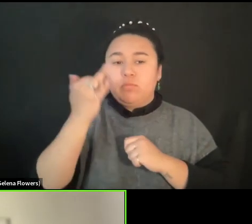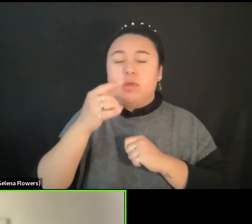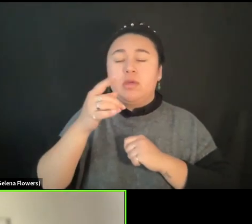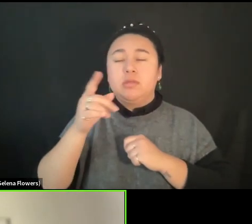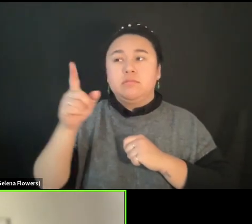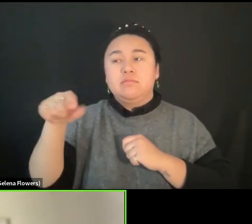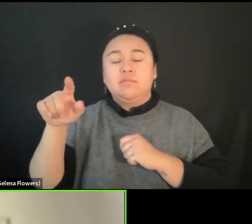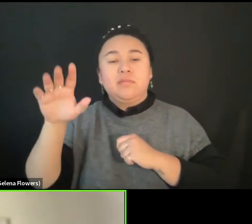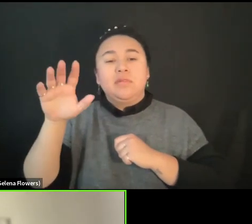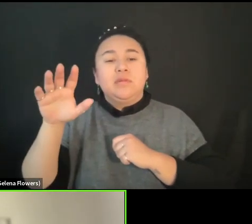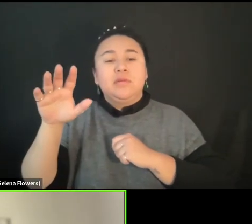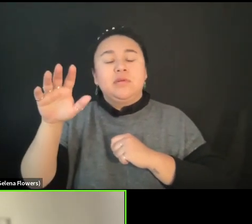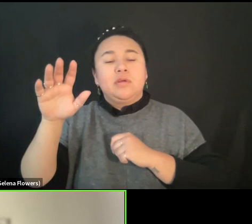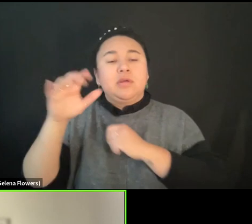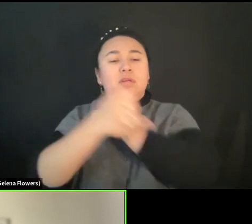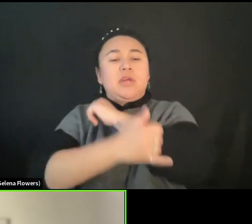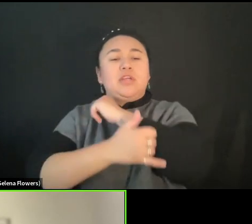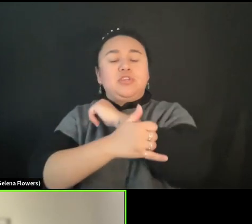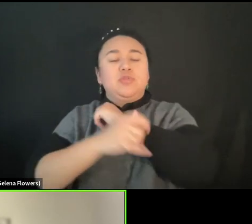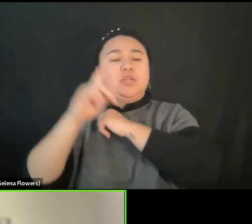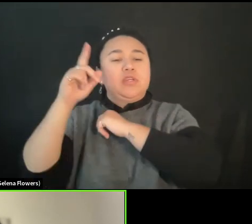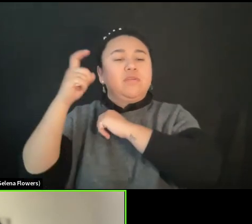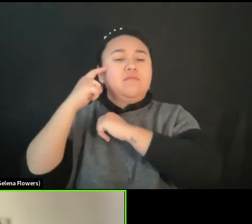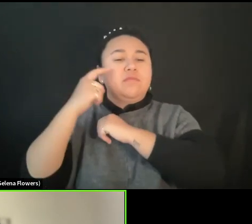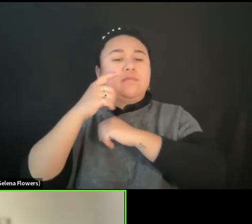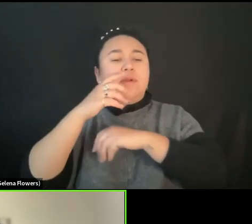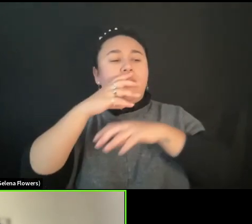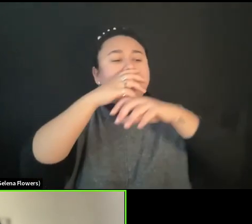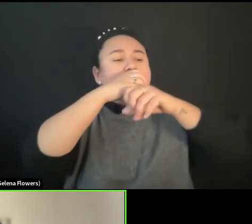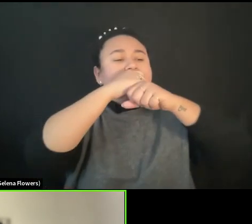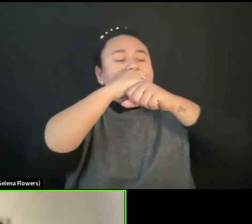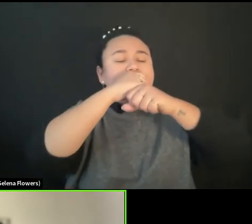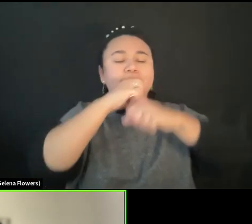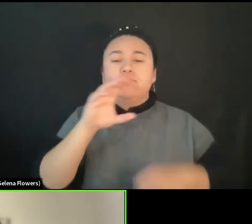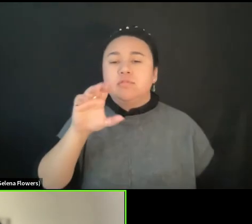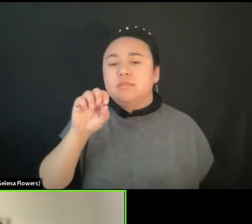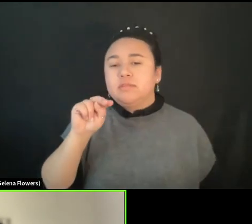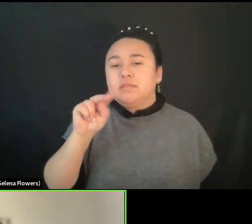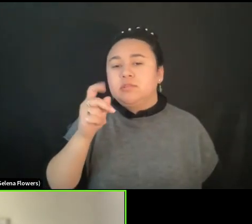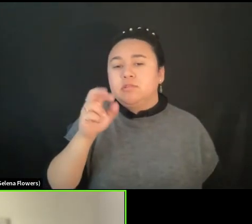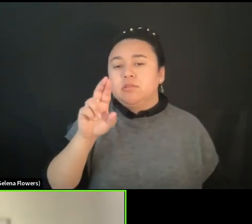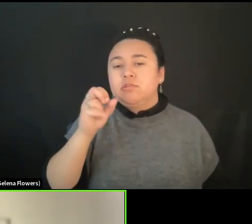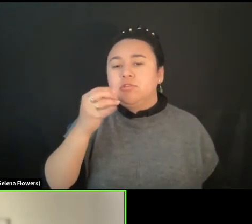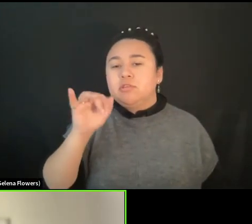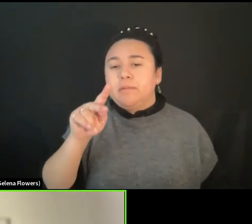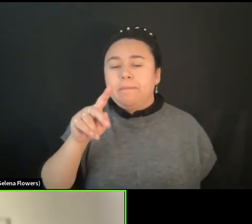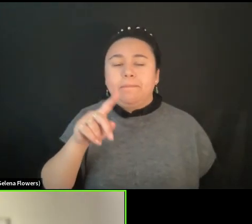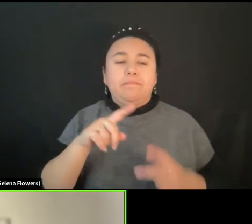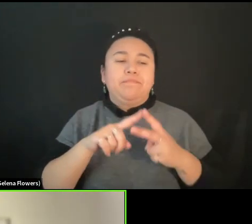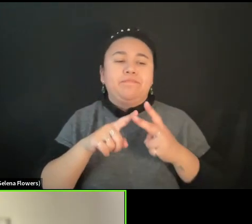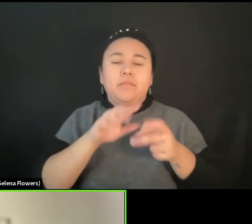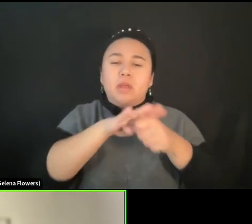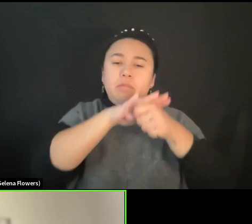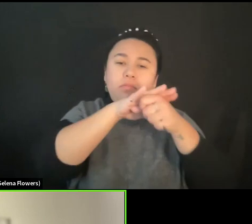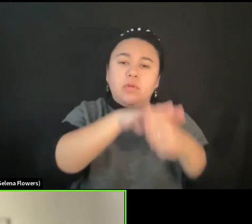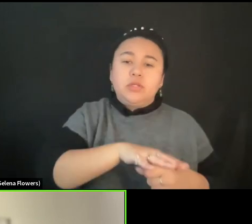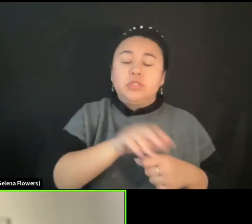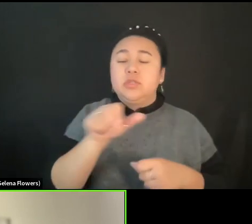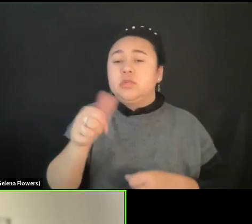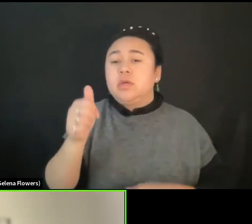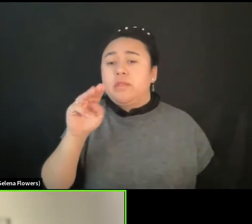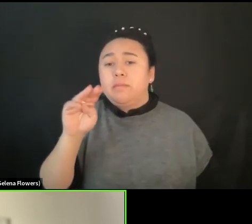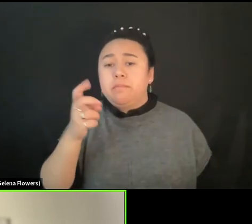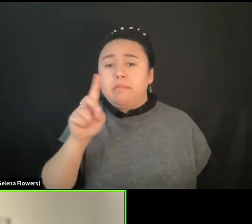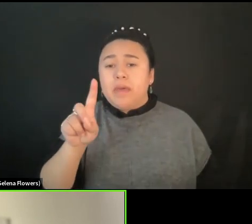oppression and all other methods of tyranny. And so to